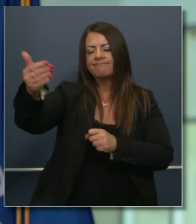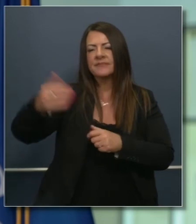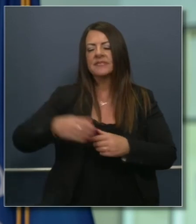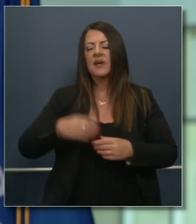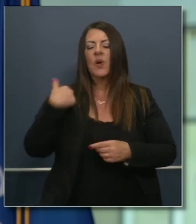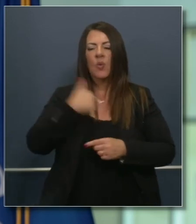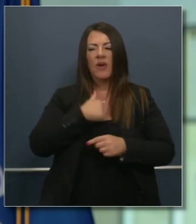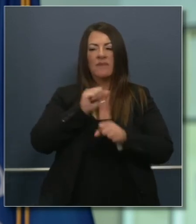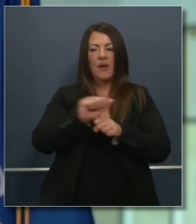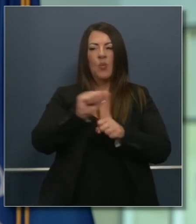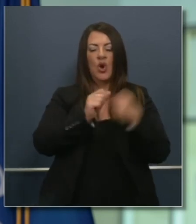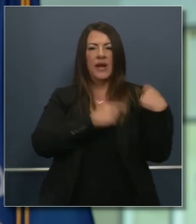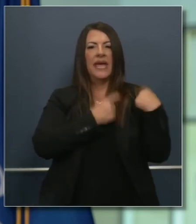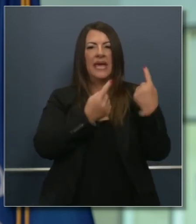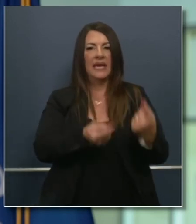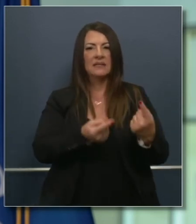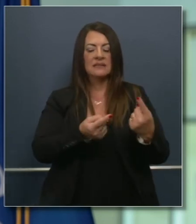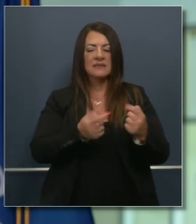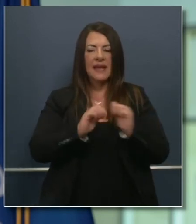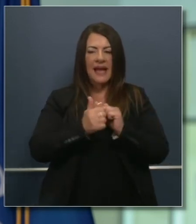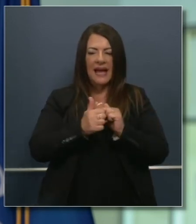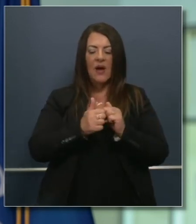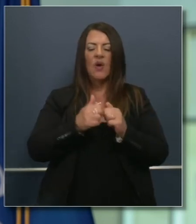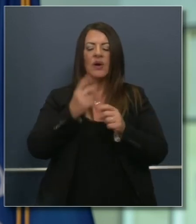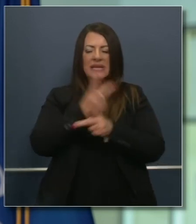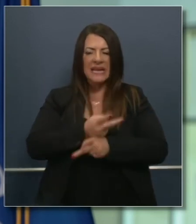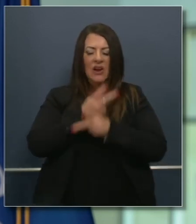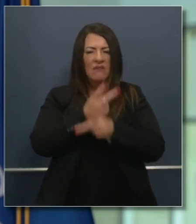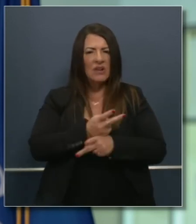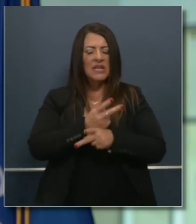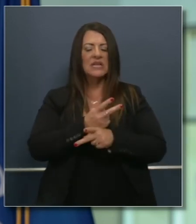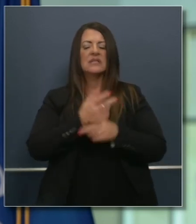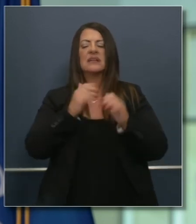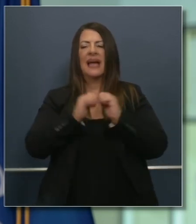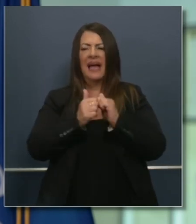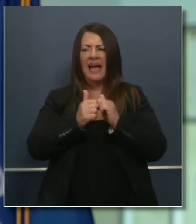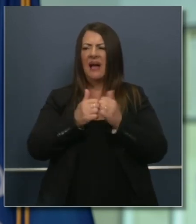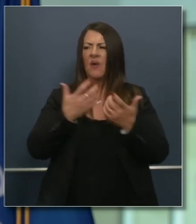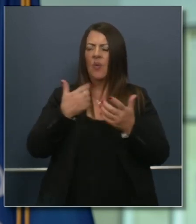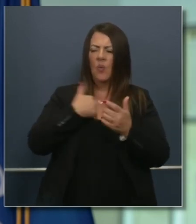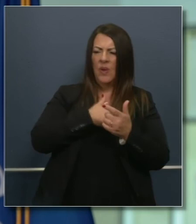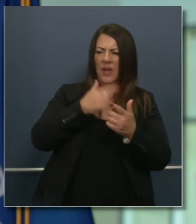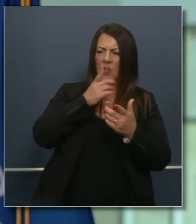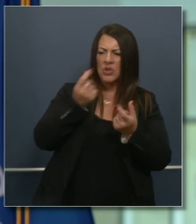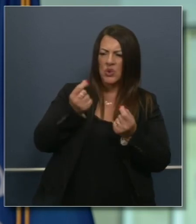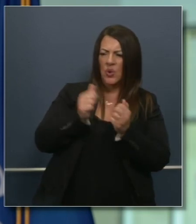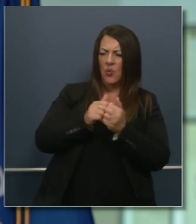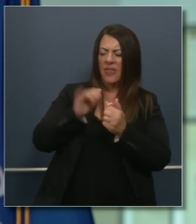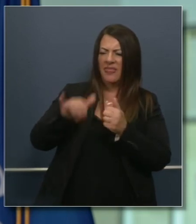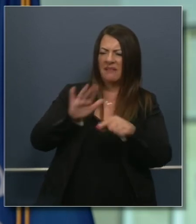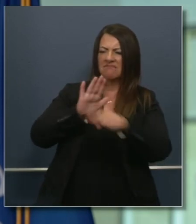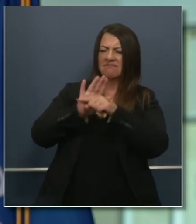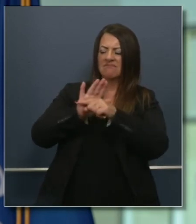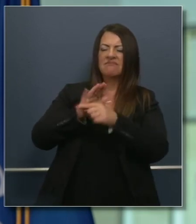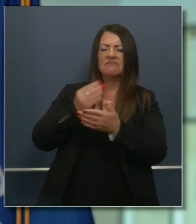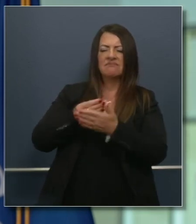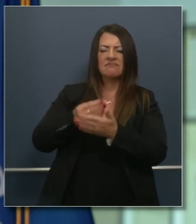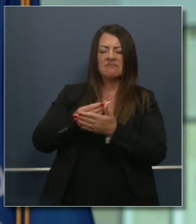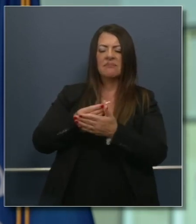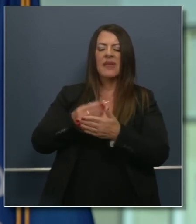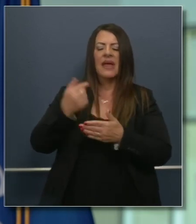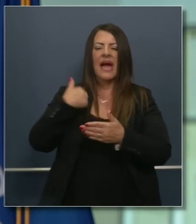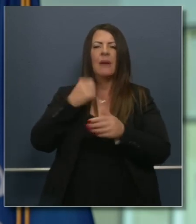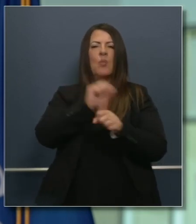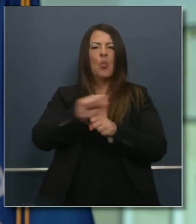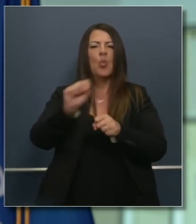very, we have been working, very diligently to address that shortfall. I have a presentation that I'm already working